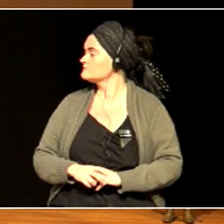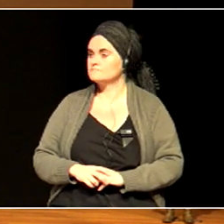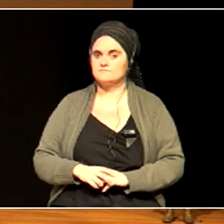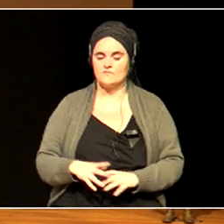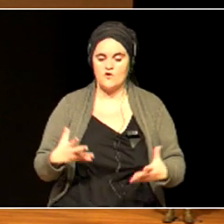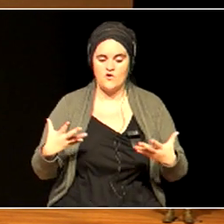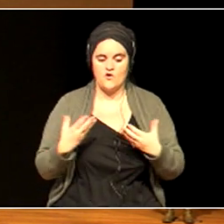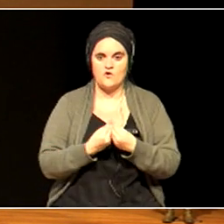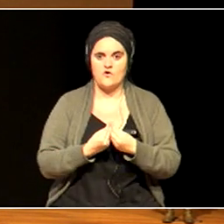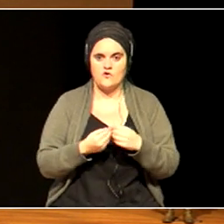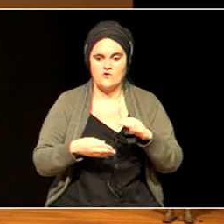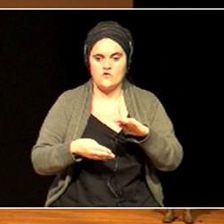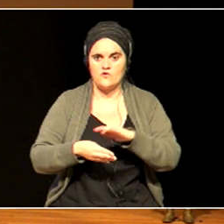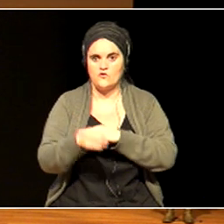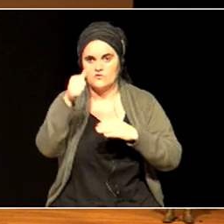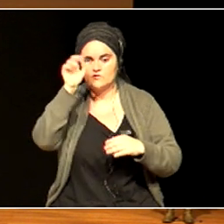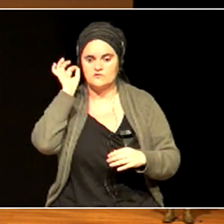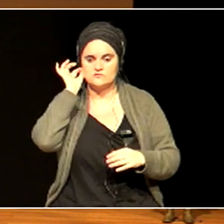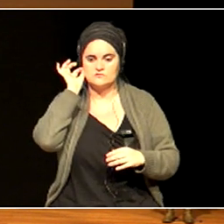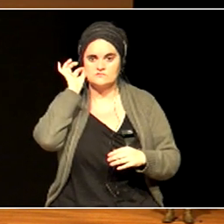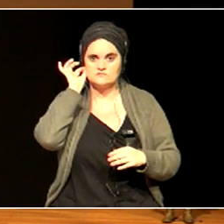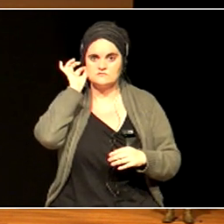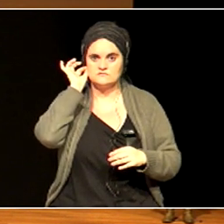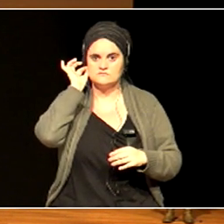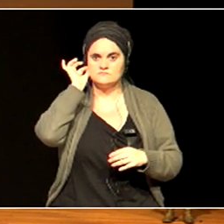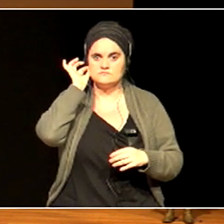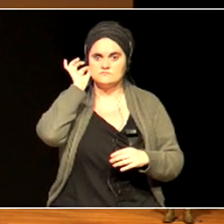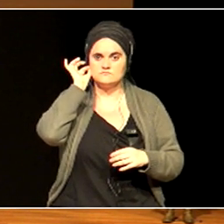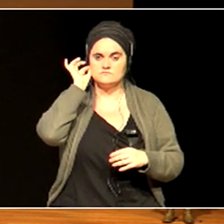eggs underneath that it has to care for.